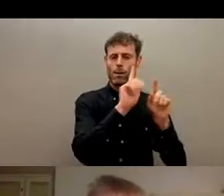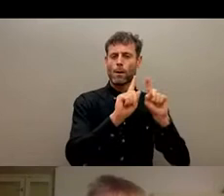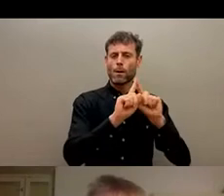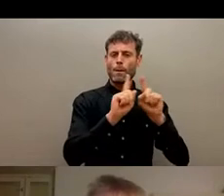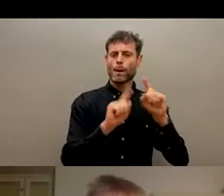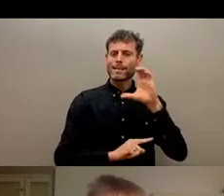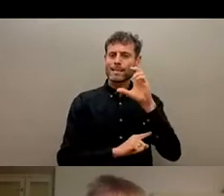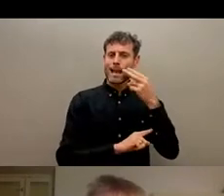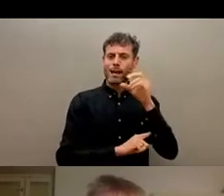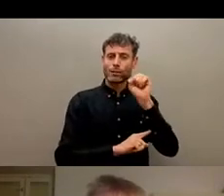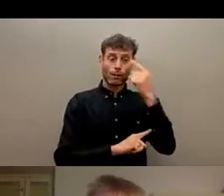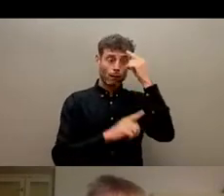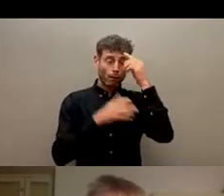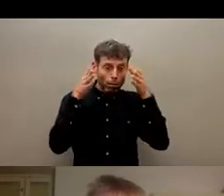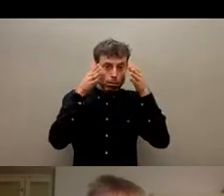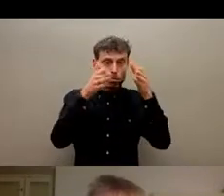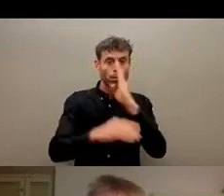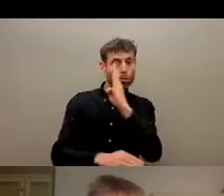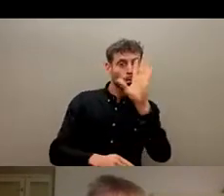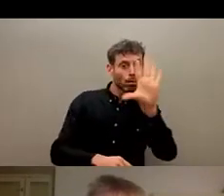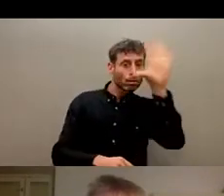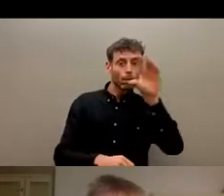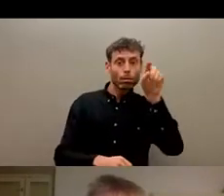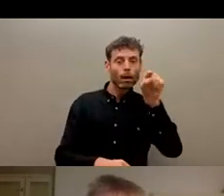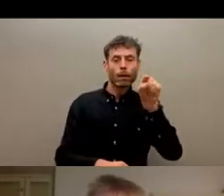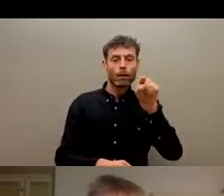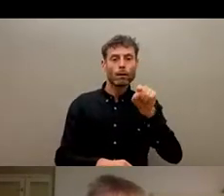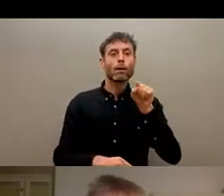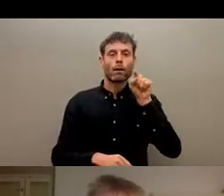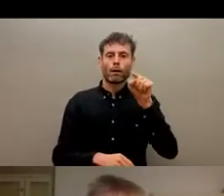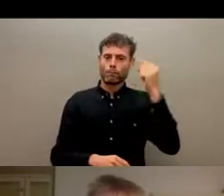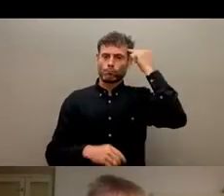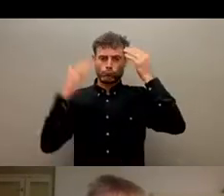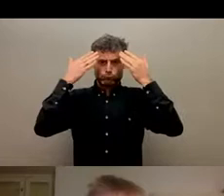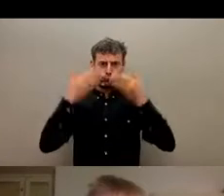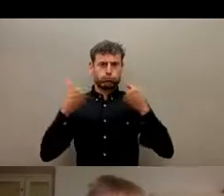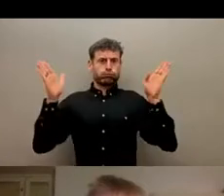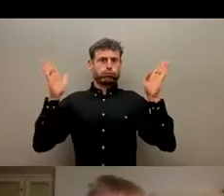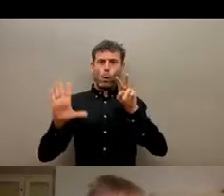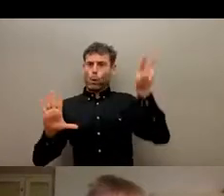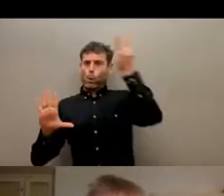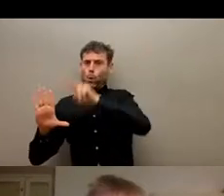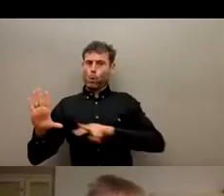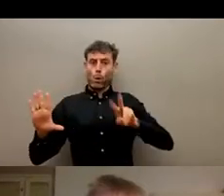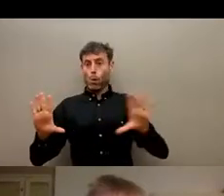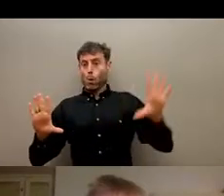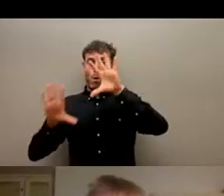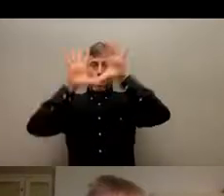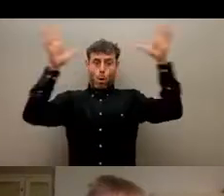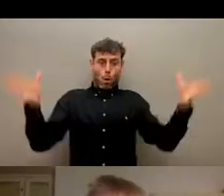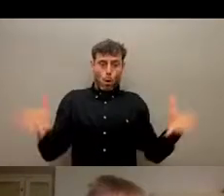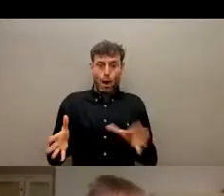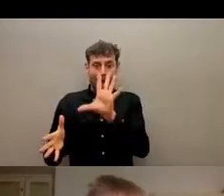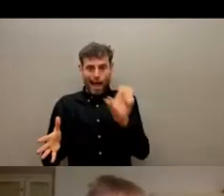distinguish one from the other. doesn't say, well, this is how Westerns are doing. This is how the guys in Africa are doing. This is how the guys in Asia are doing. It says,